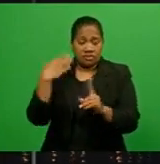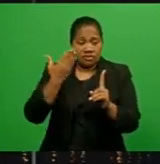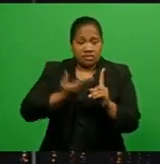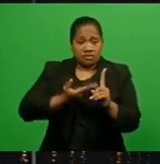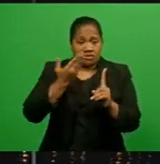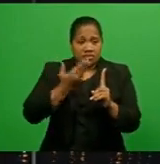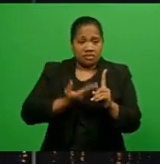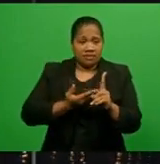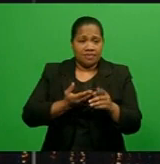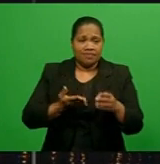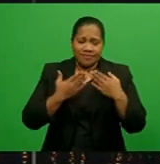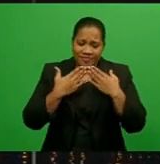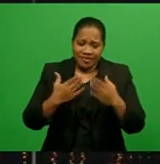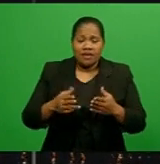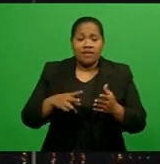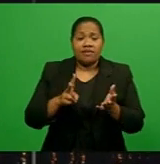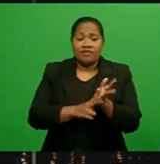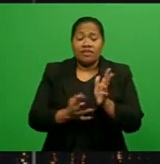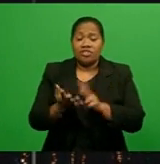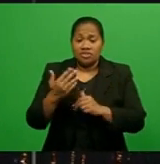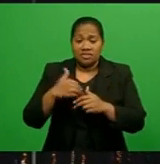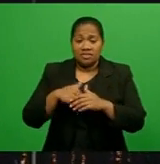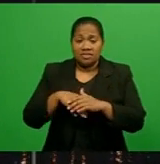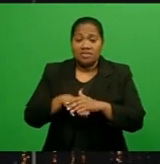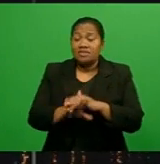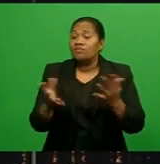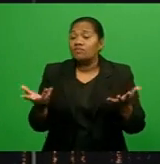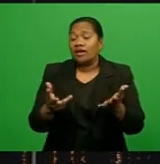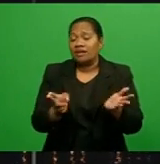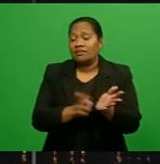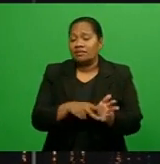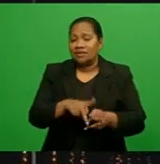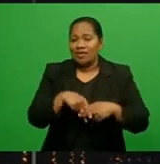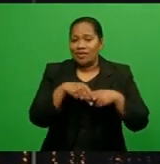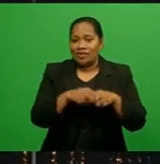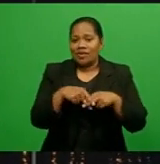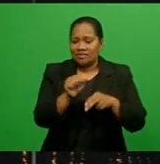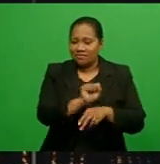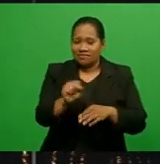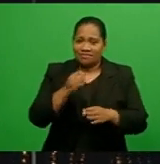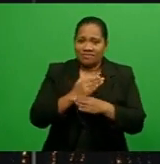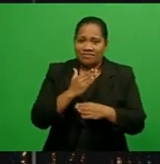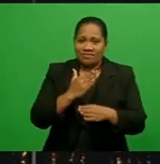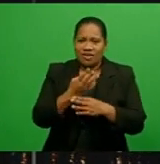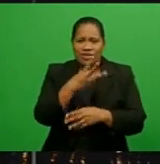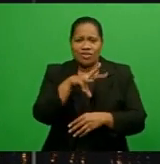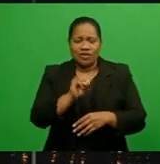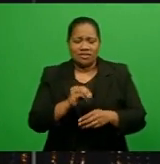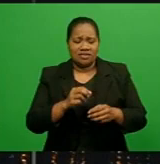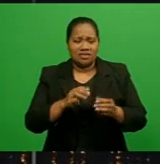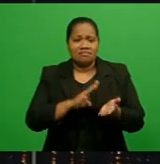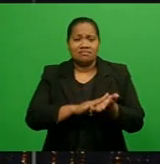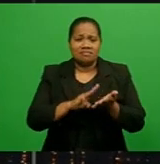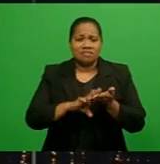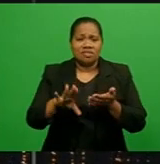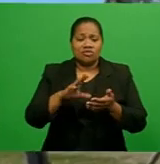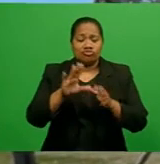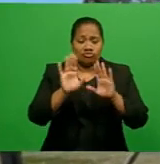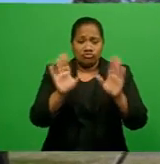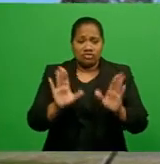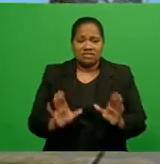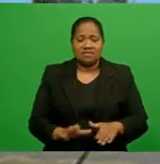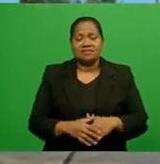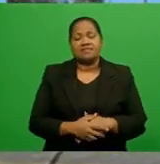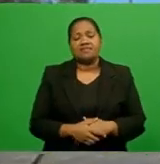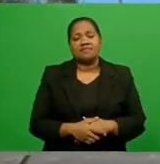commended the villages of Malamalu and Nanronga for their enthusiasm towards the 30 million trees in 15 years initiative. The